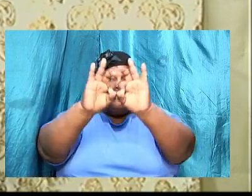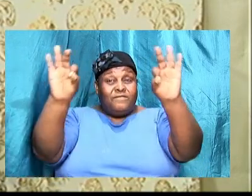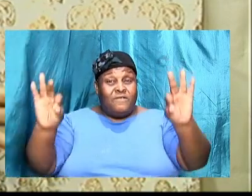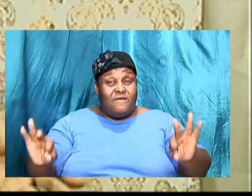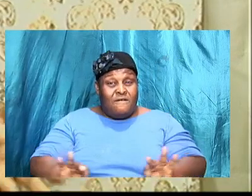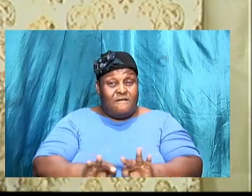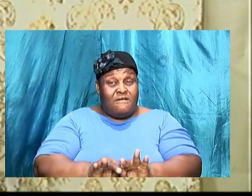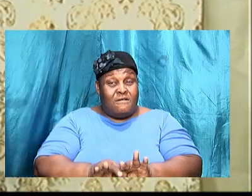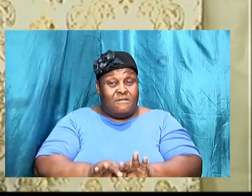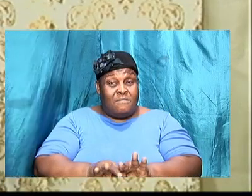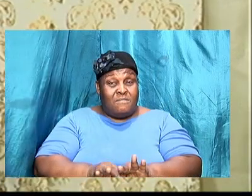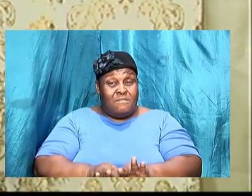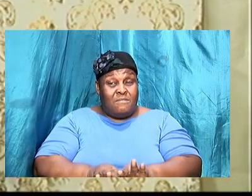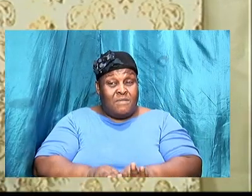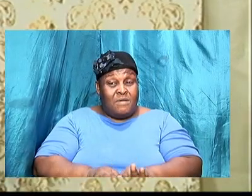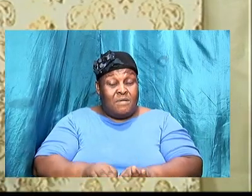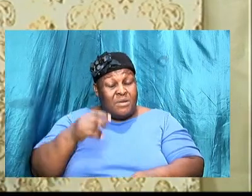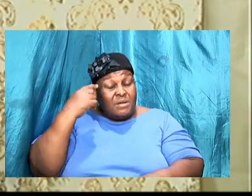because they want the house